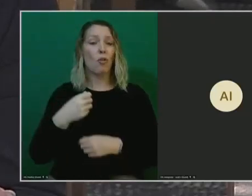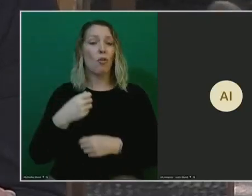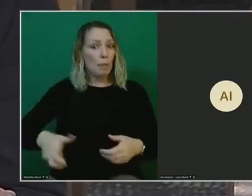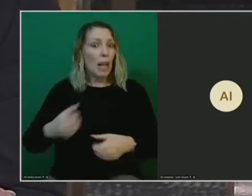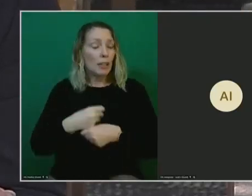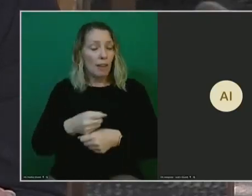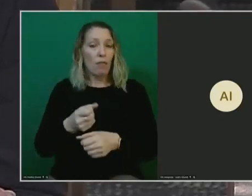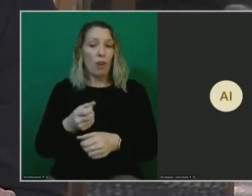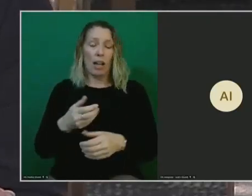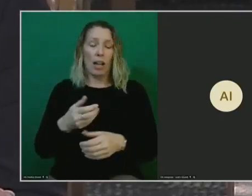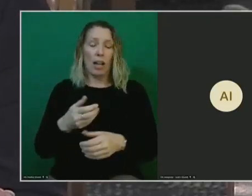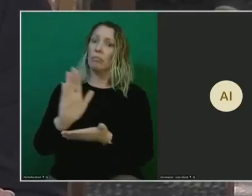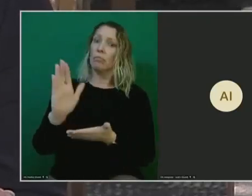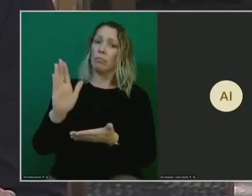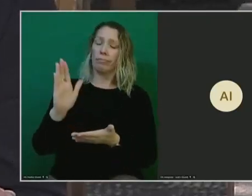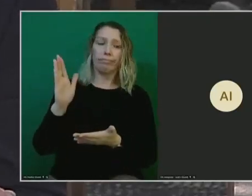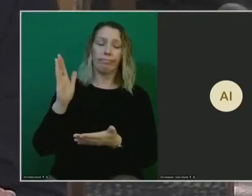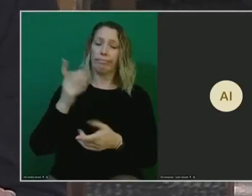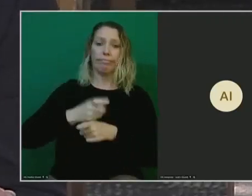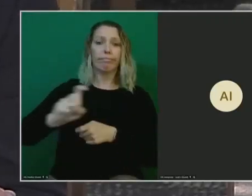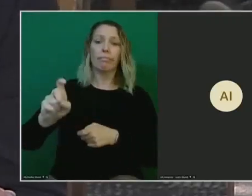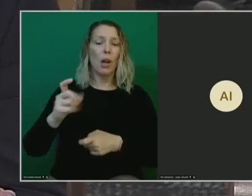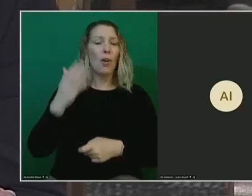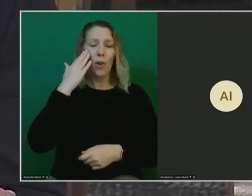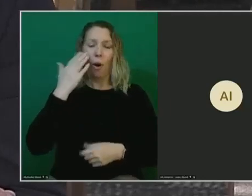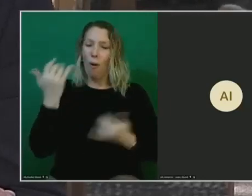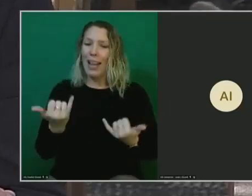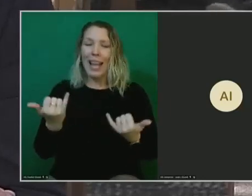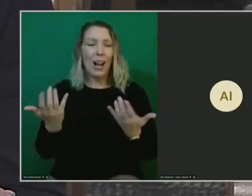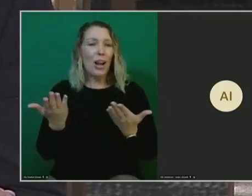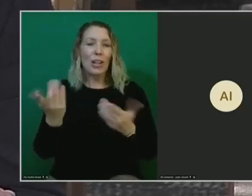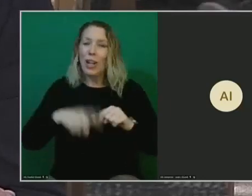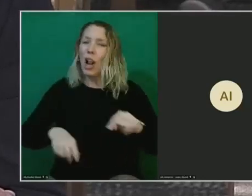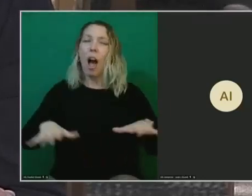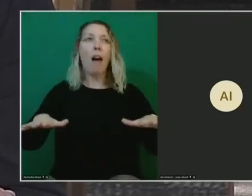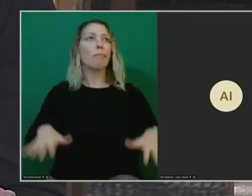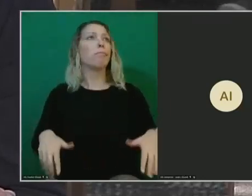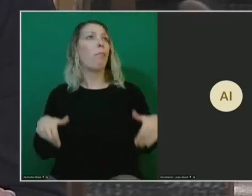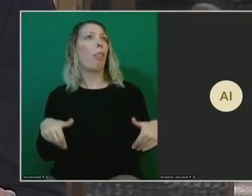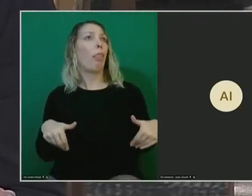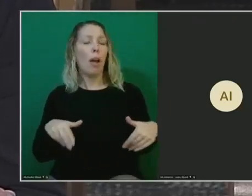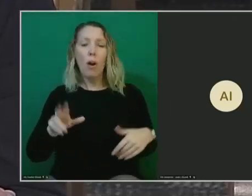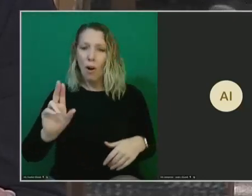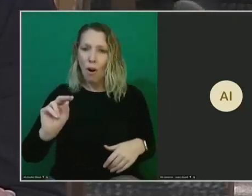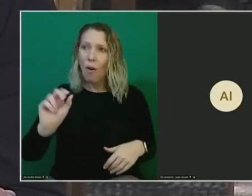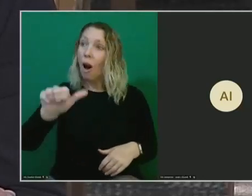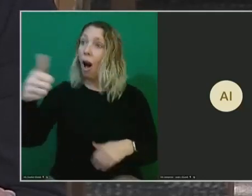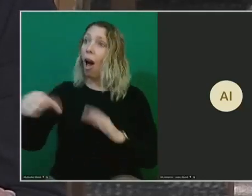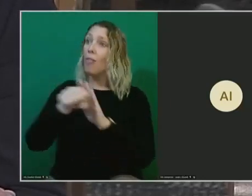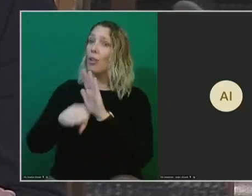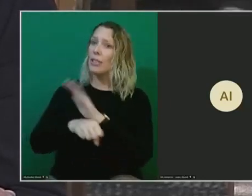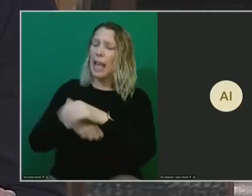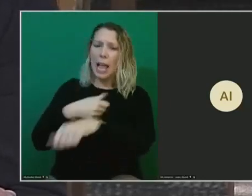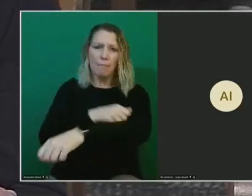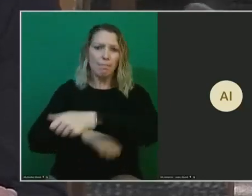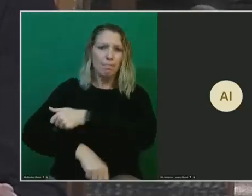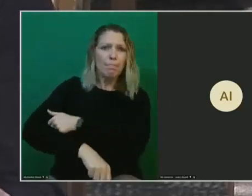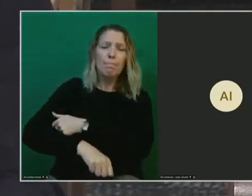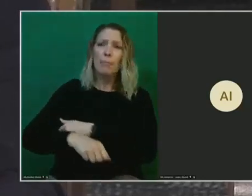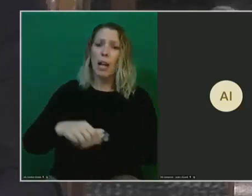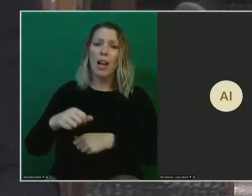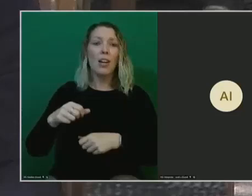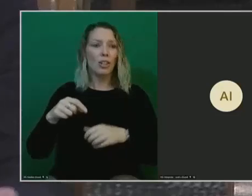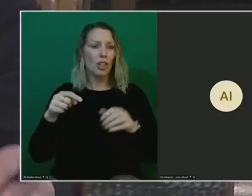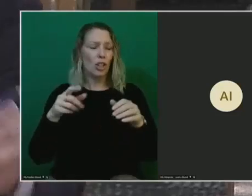We knew we couldn't be complacent here in Oregon while other states were preparing to roll back protections and attempting to criminalize